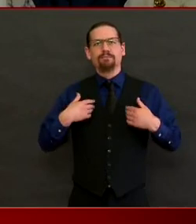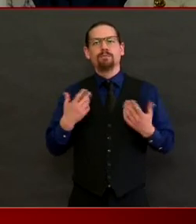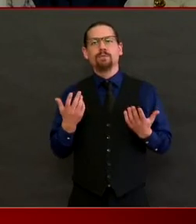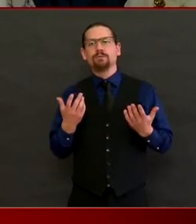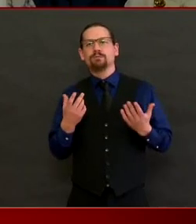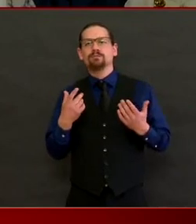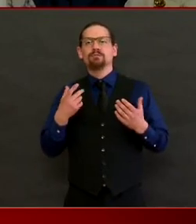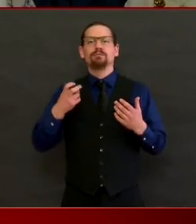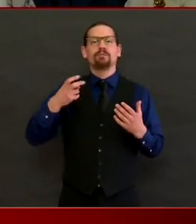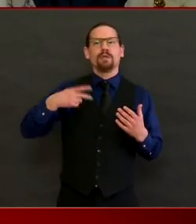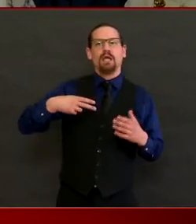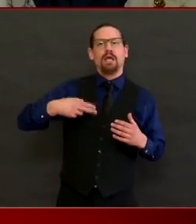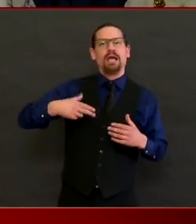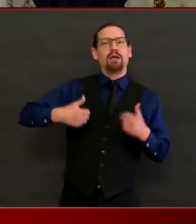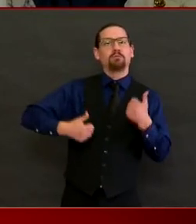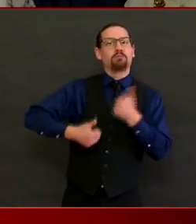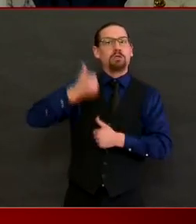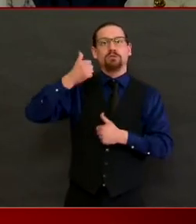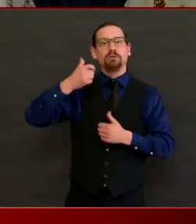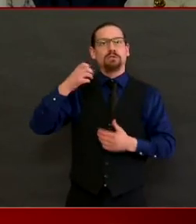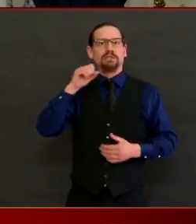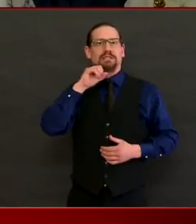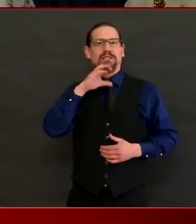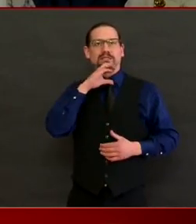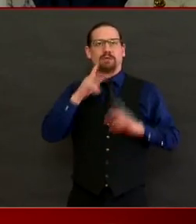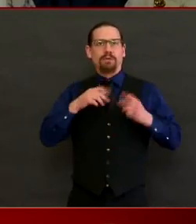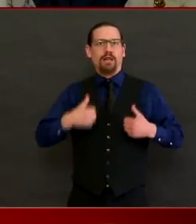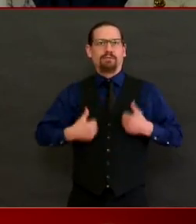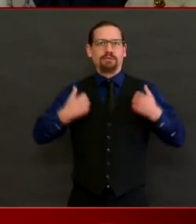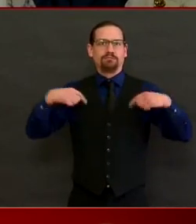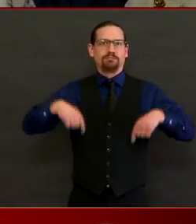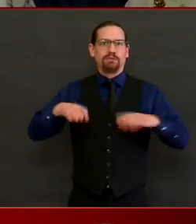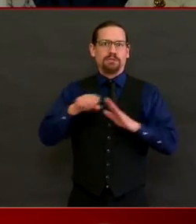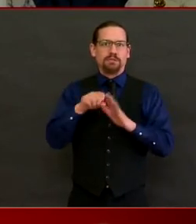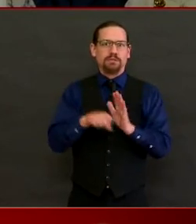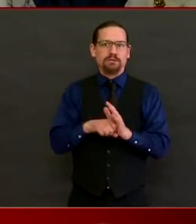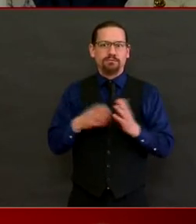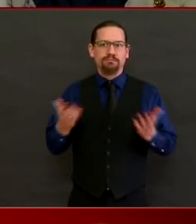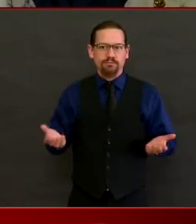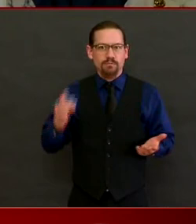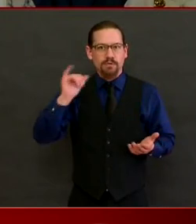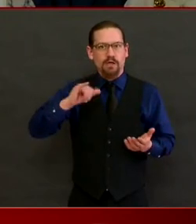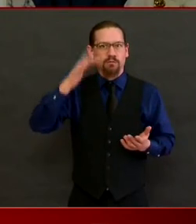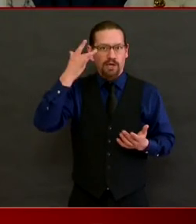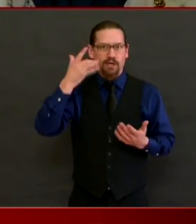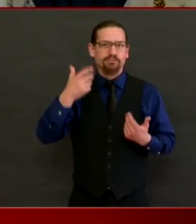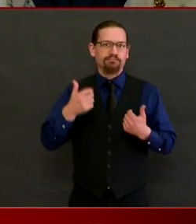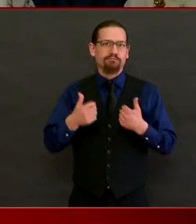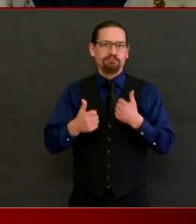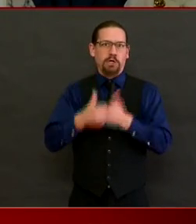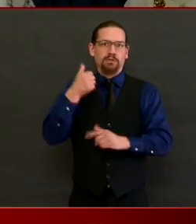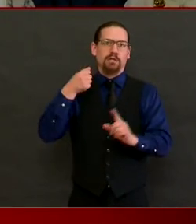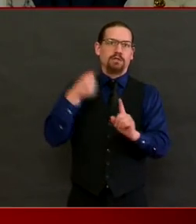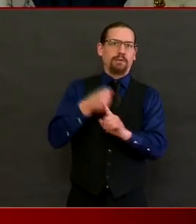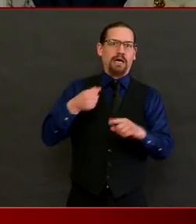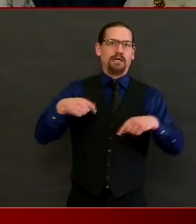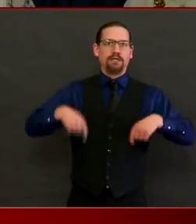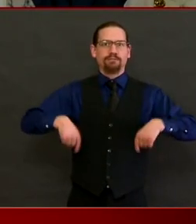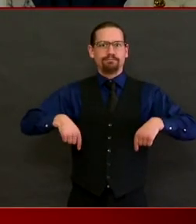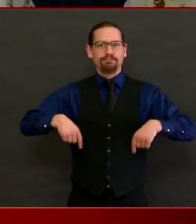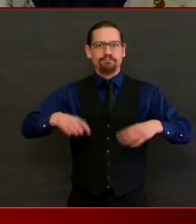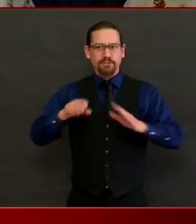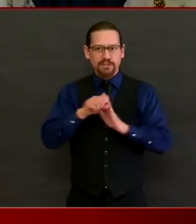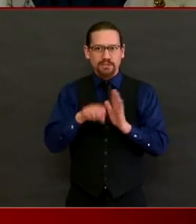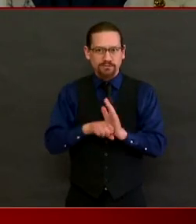are seniors. And that contributes. And then we also have a dense population. So we've talked